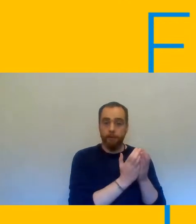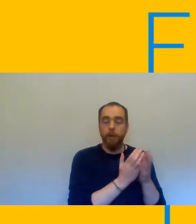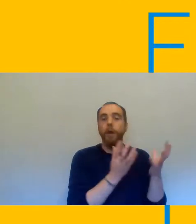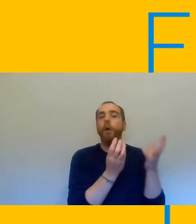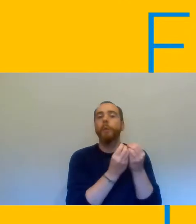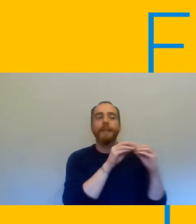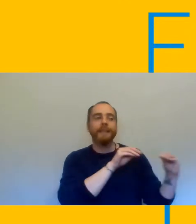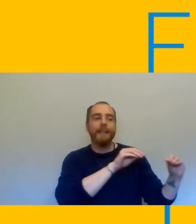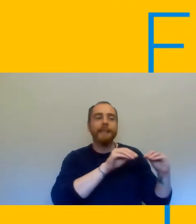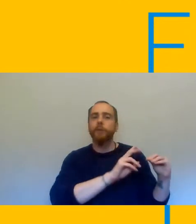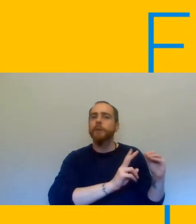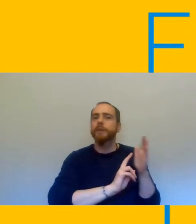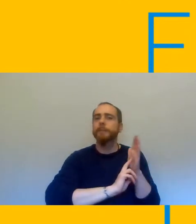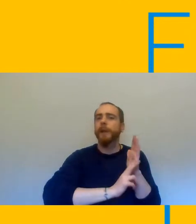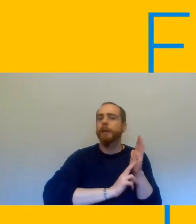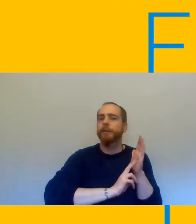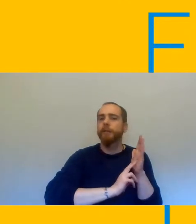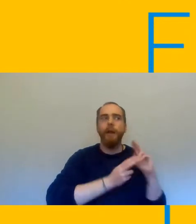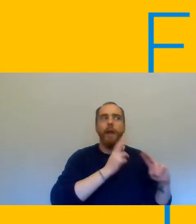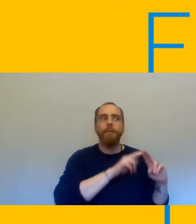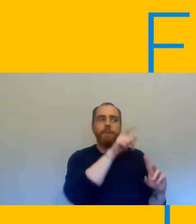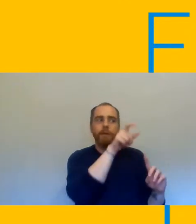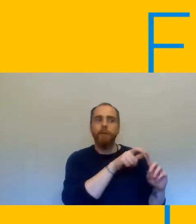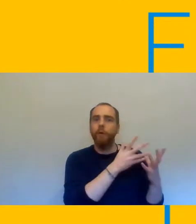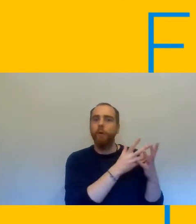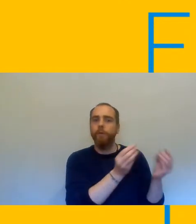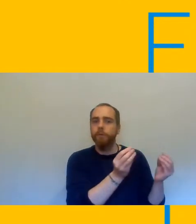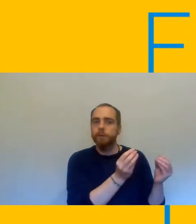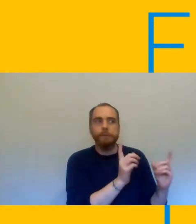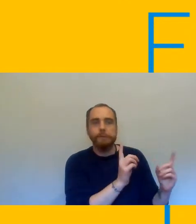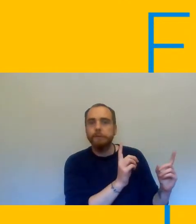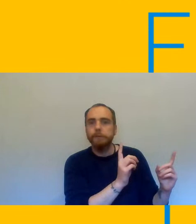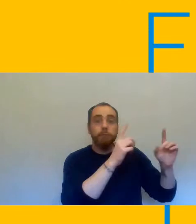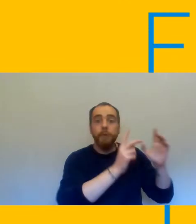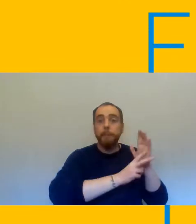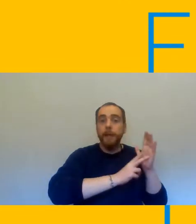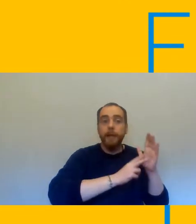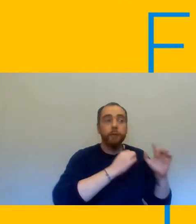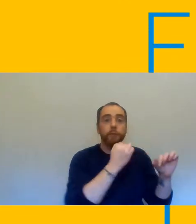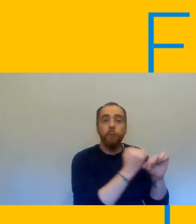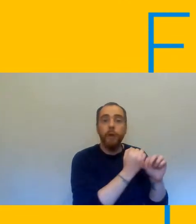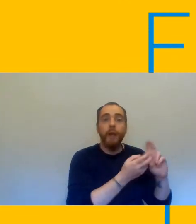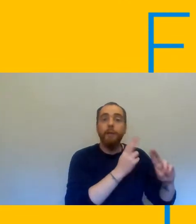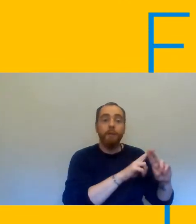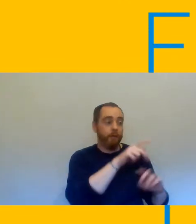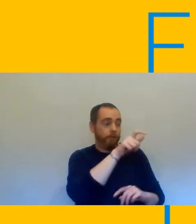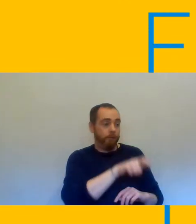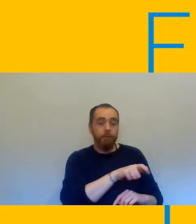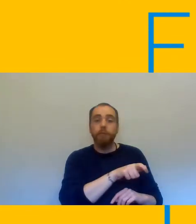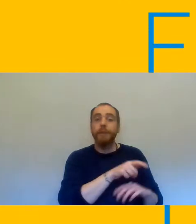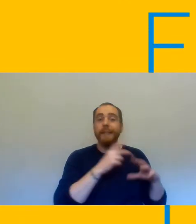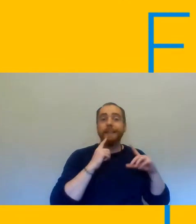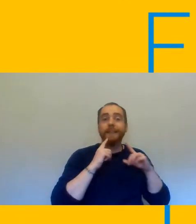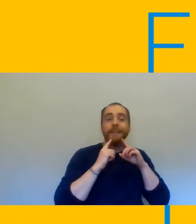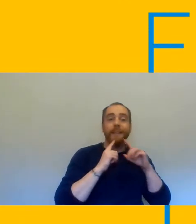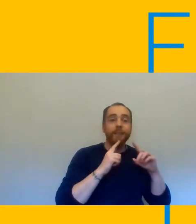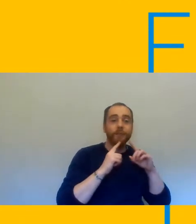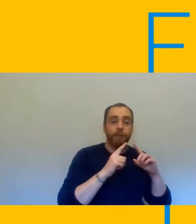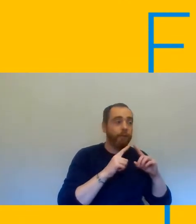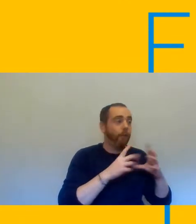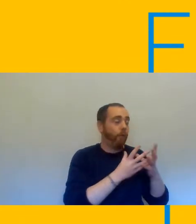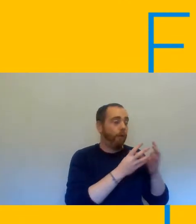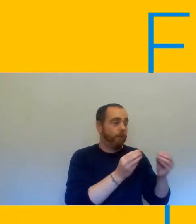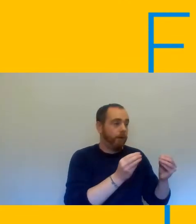is is which is a really important question what does your employer plan to do if a member of staff is off and can no longer teach that bubble